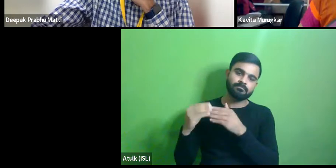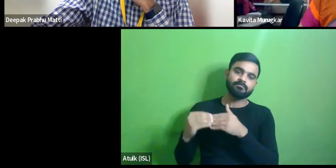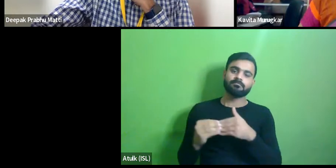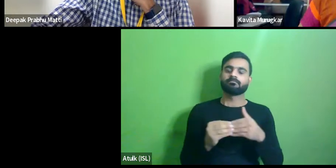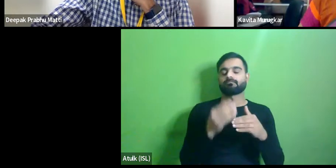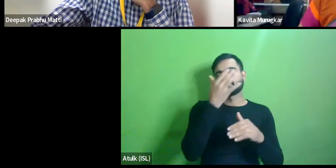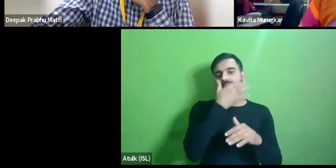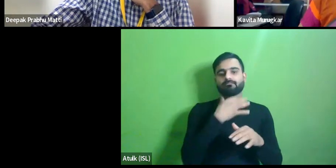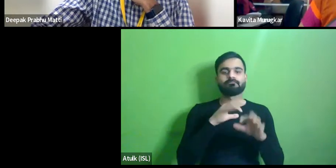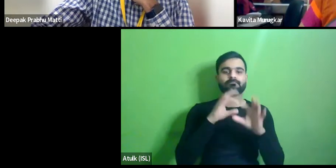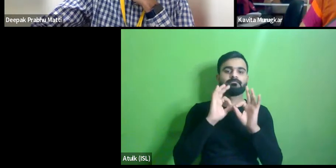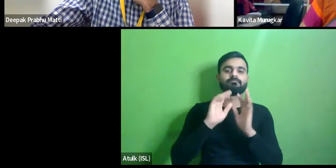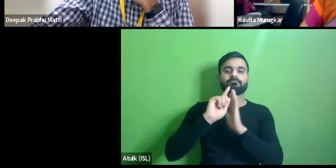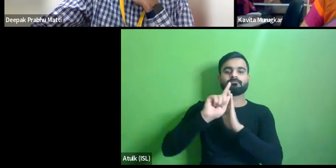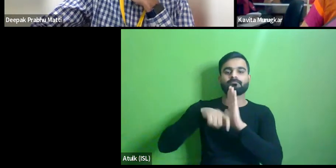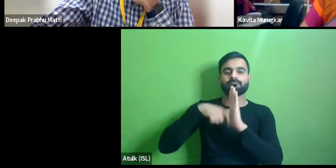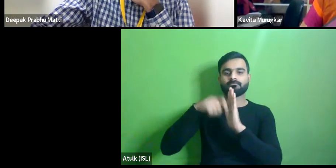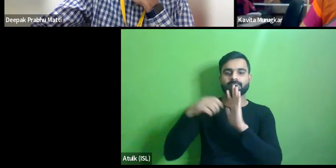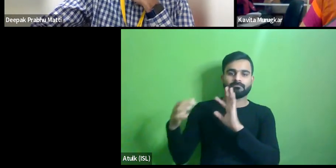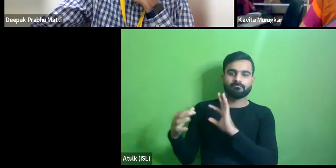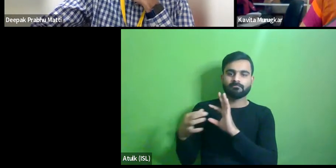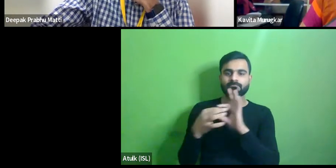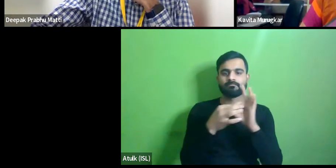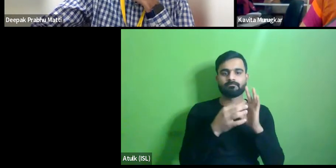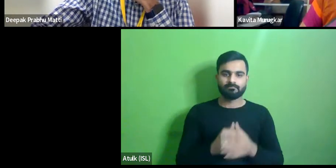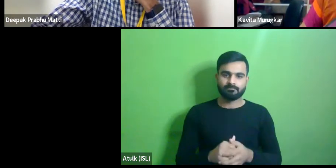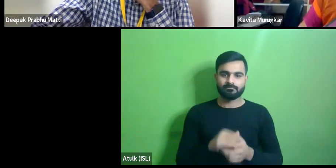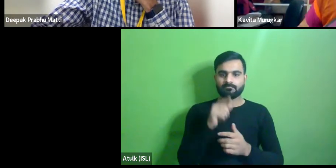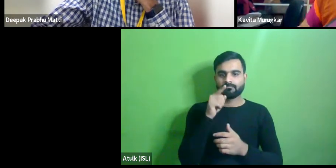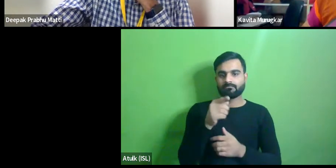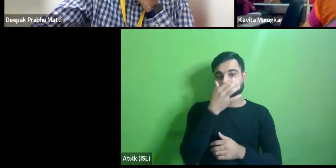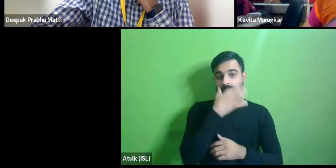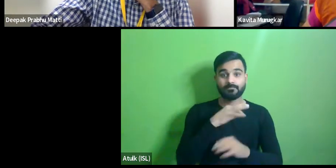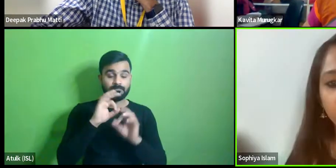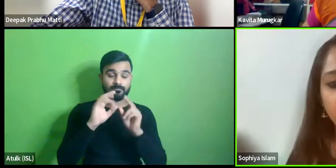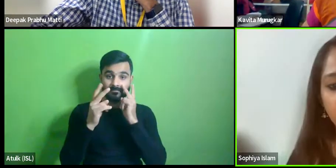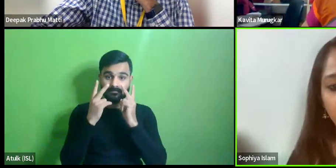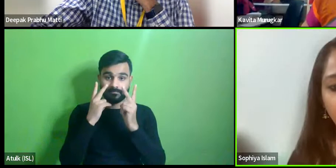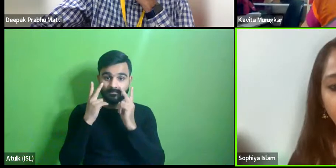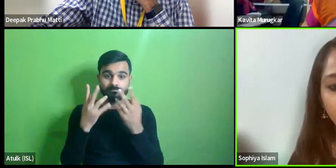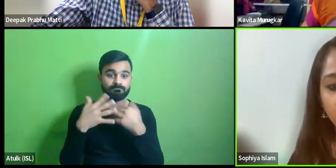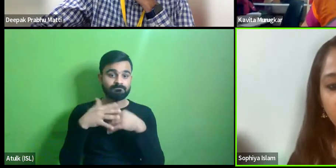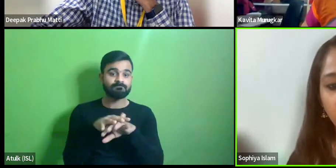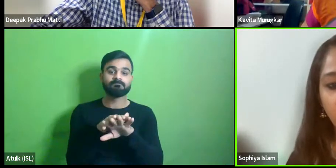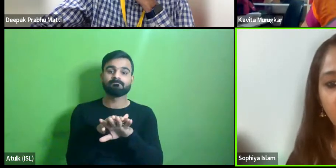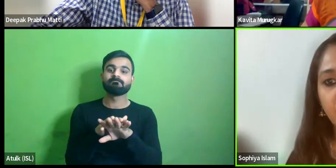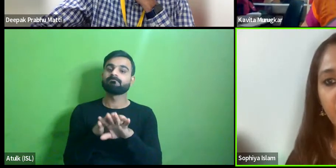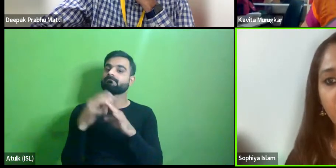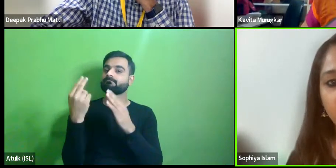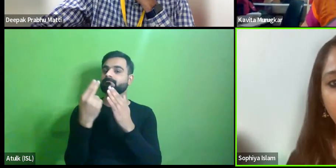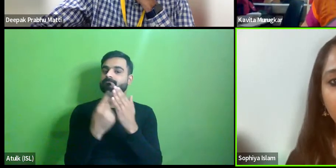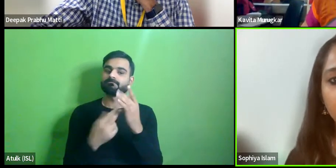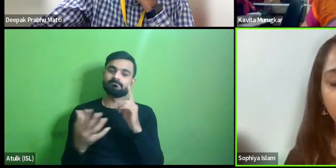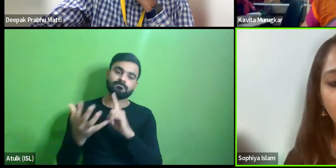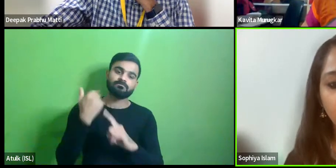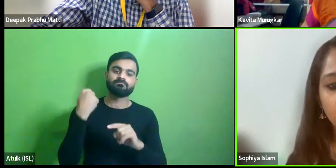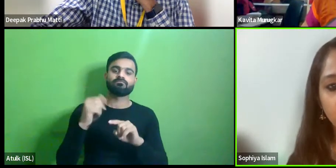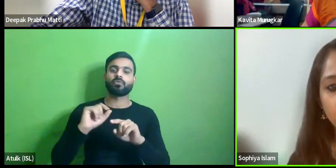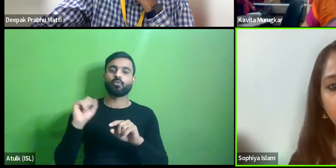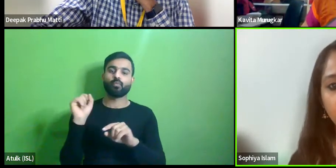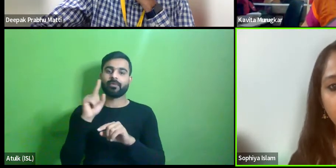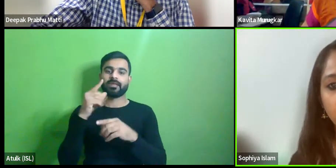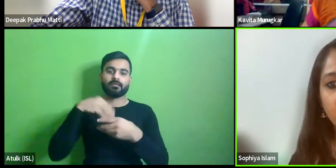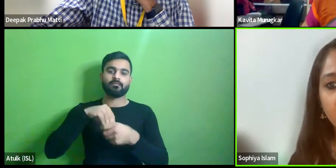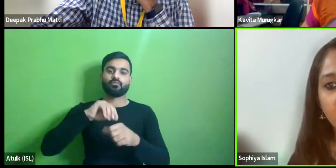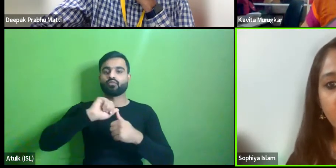wonderful projects across the country it is wonderful to see inclusive design approaches being prioritized all